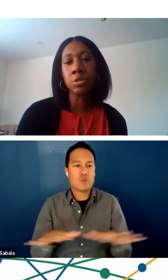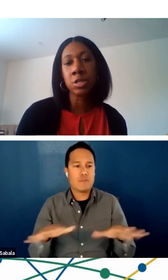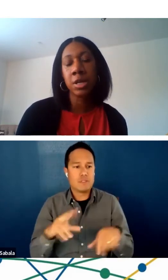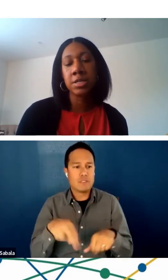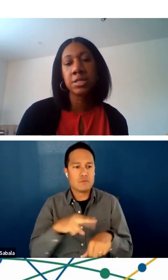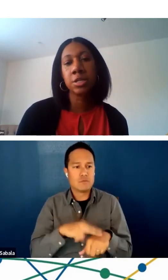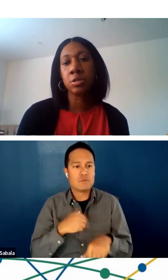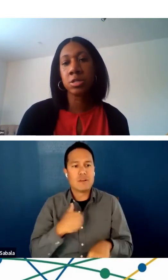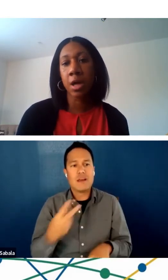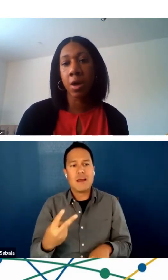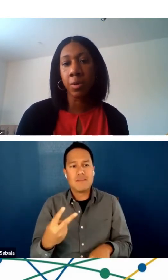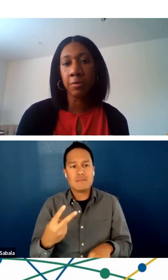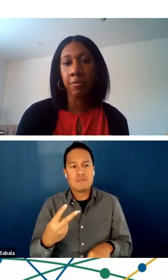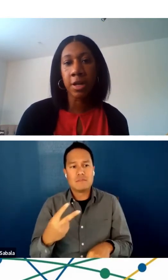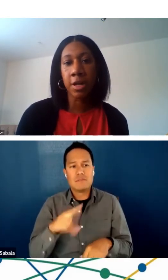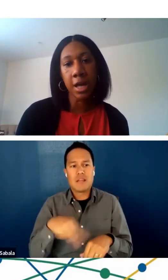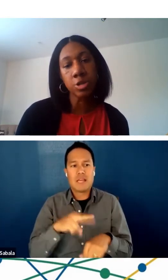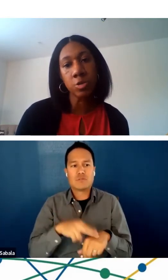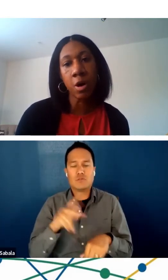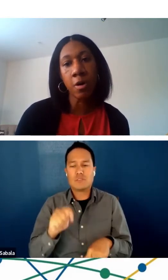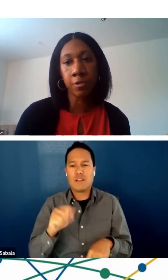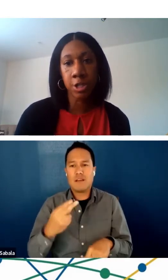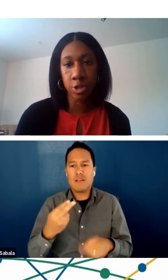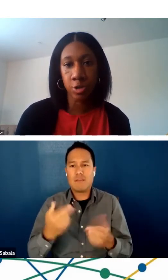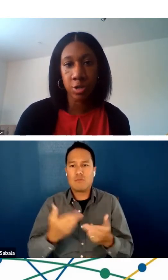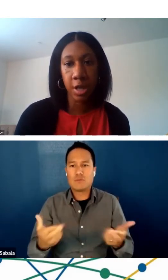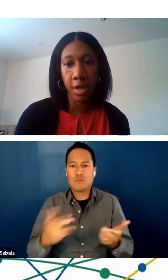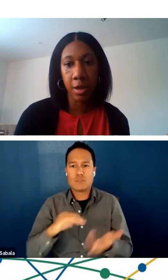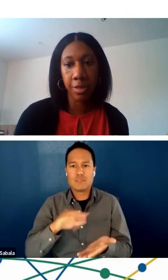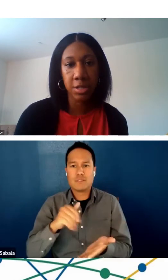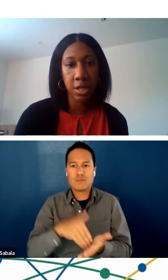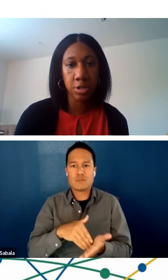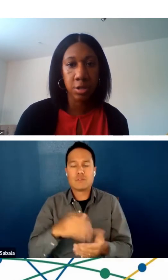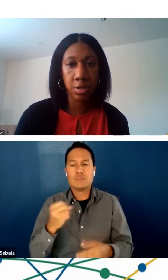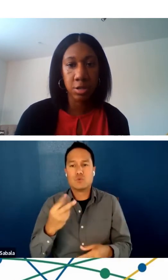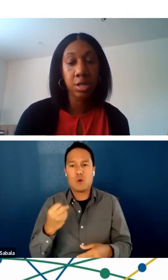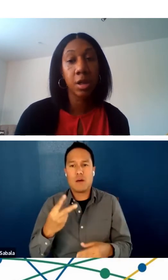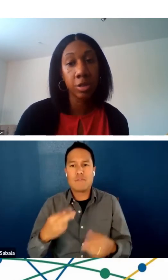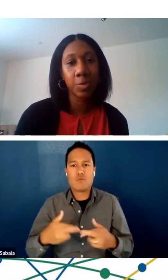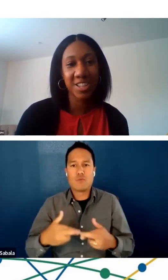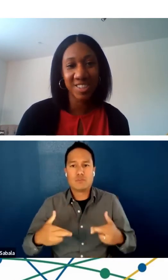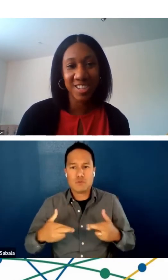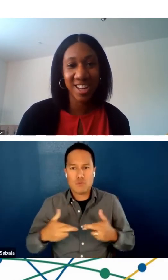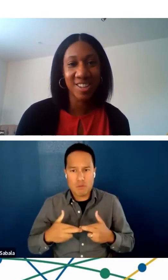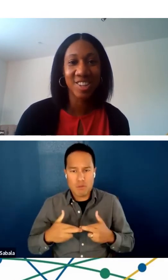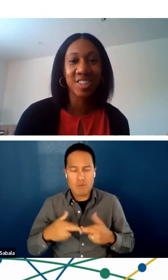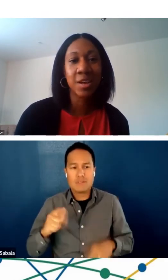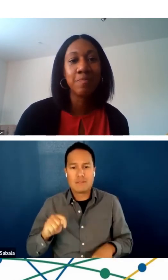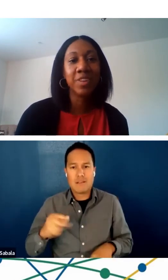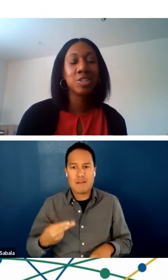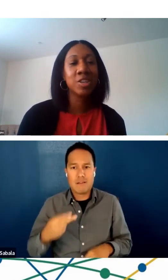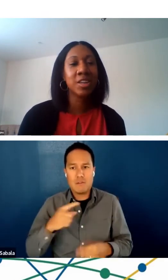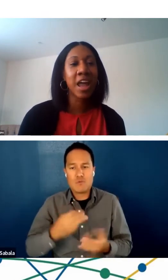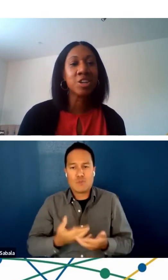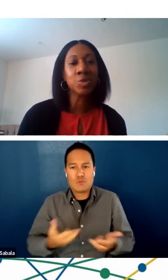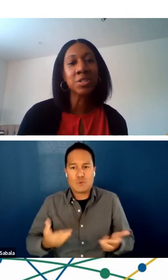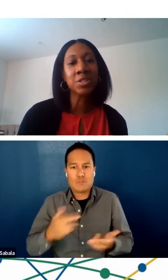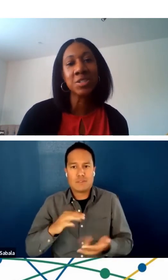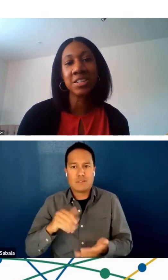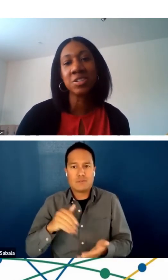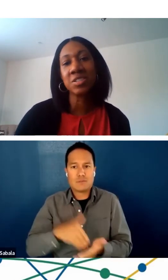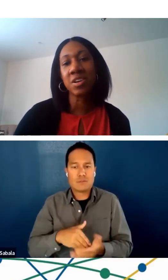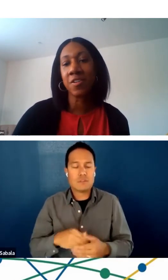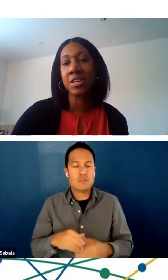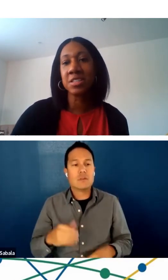telehealth resource centers that we fund and 12 regional telehealth resource centers. And so the